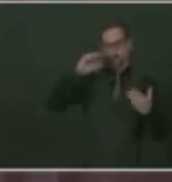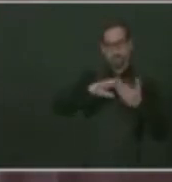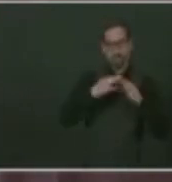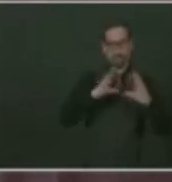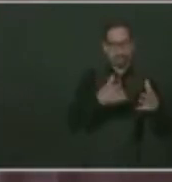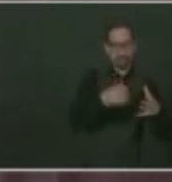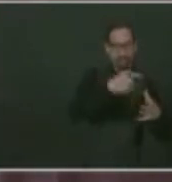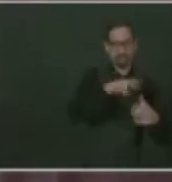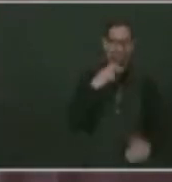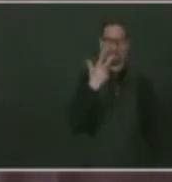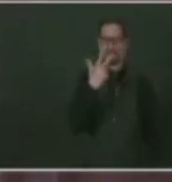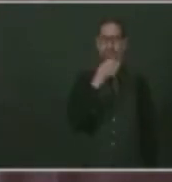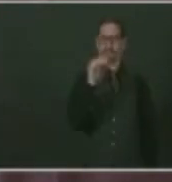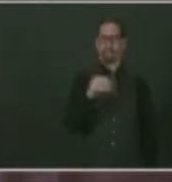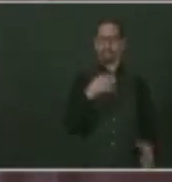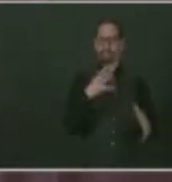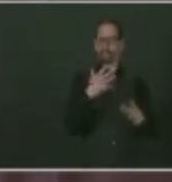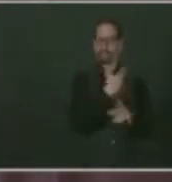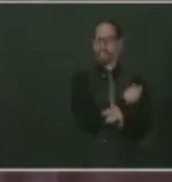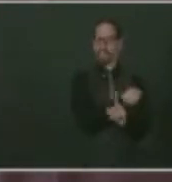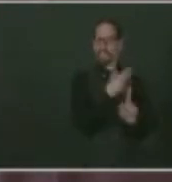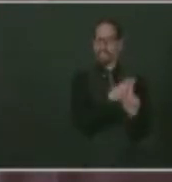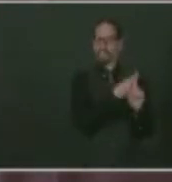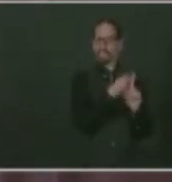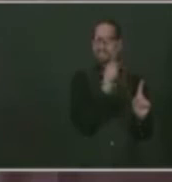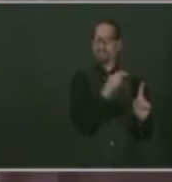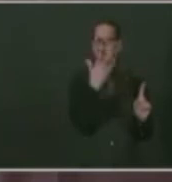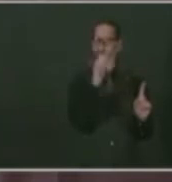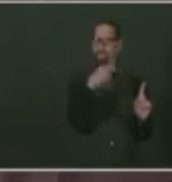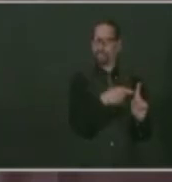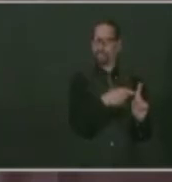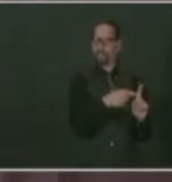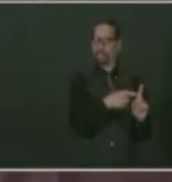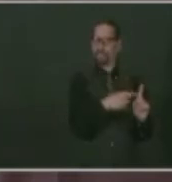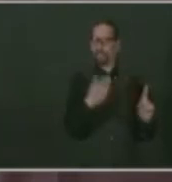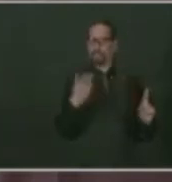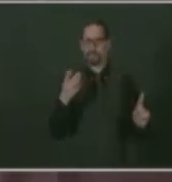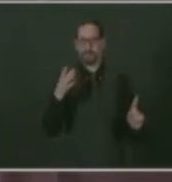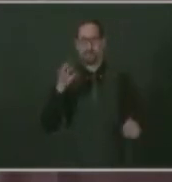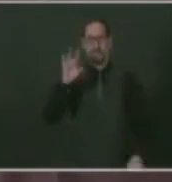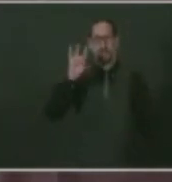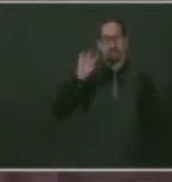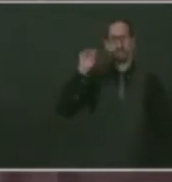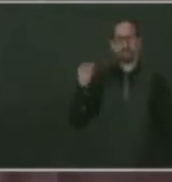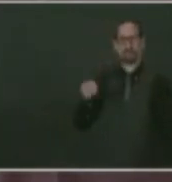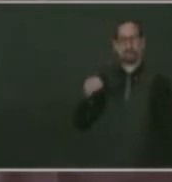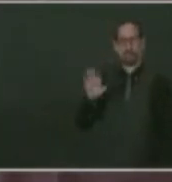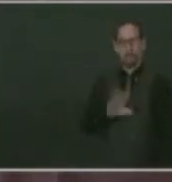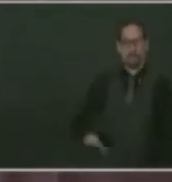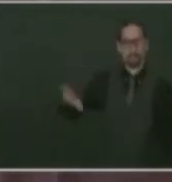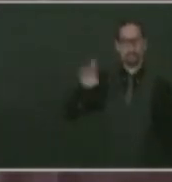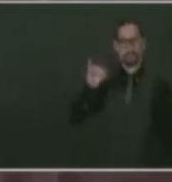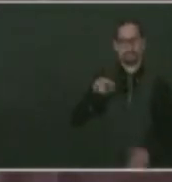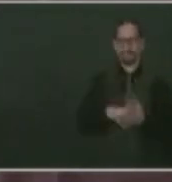% of the population, we've got to ratchet that up. I think everybody would understand that. So